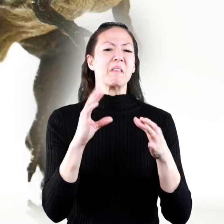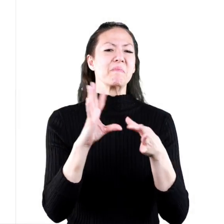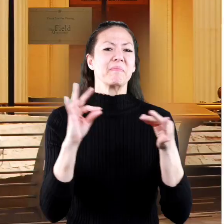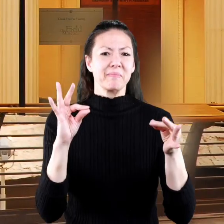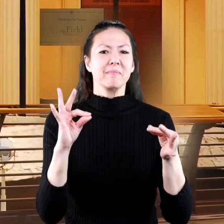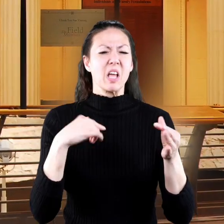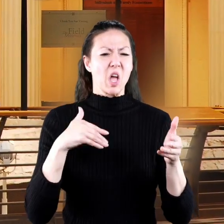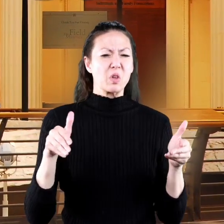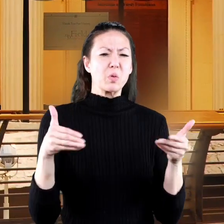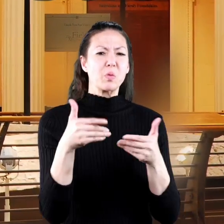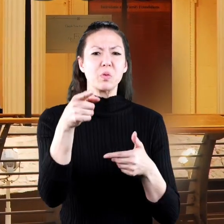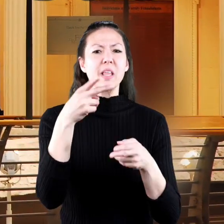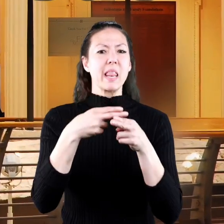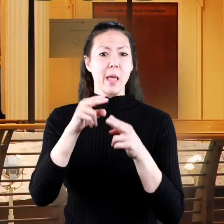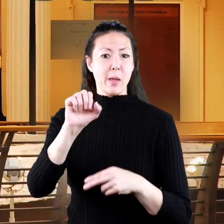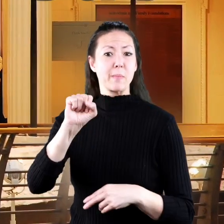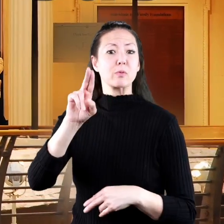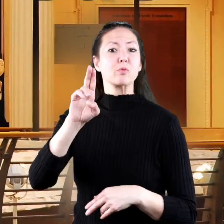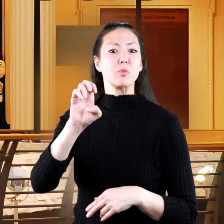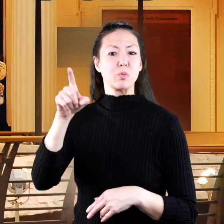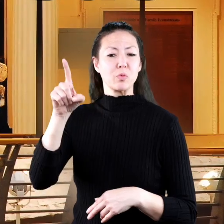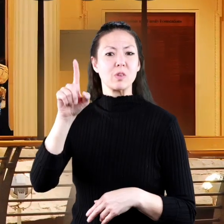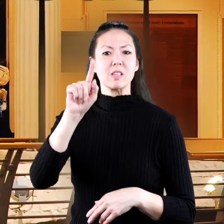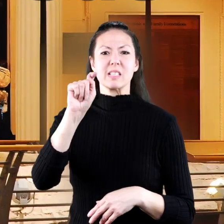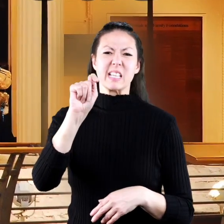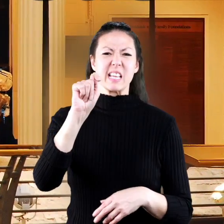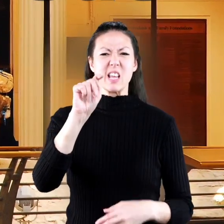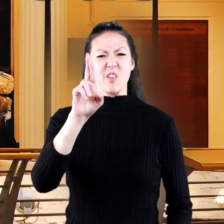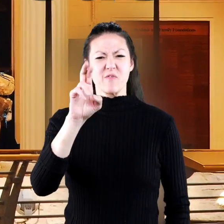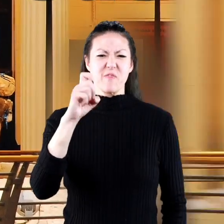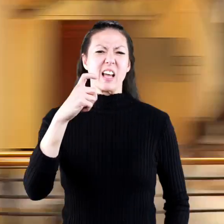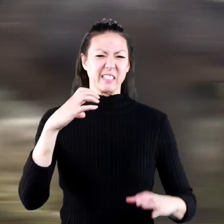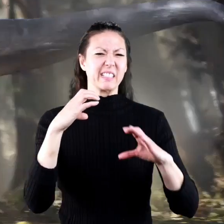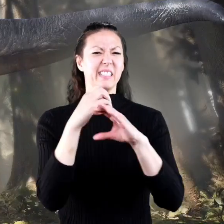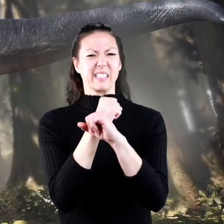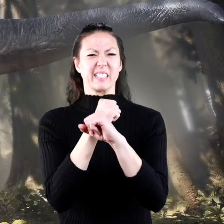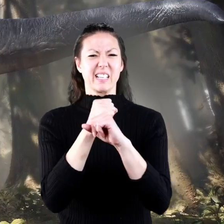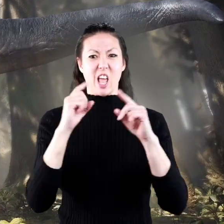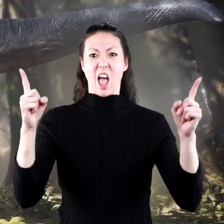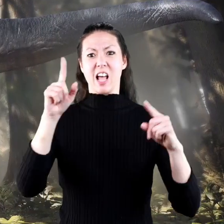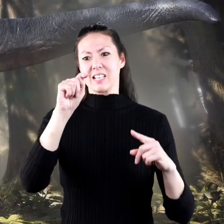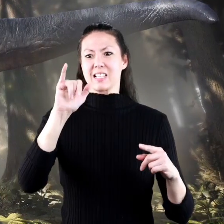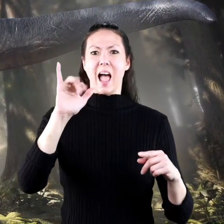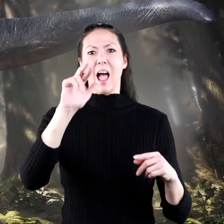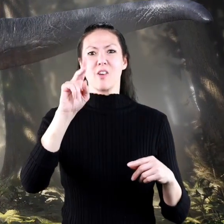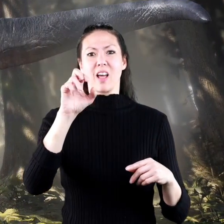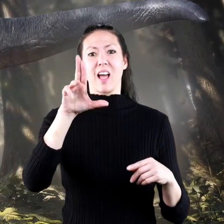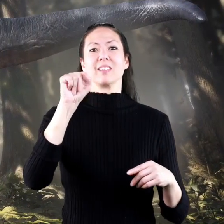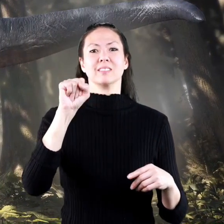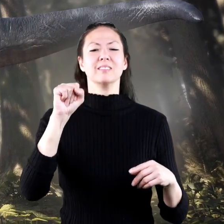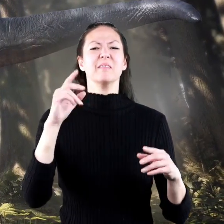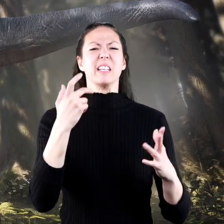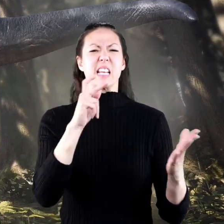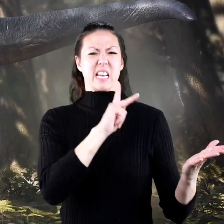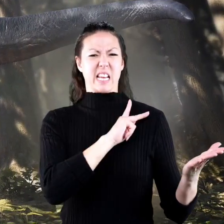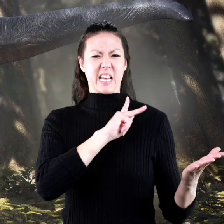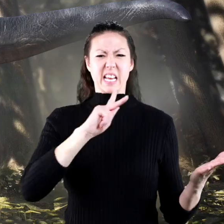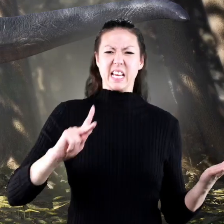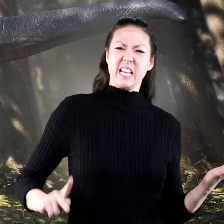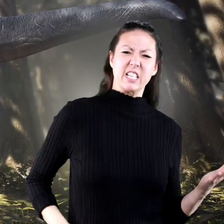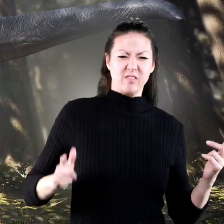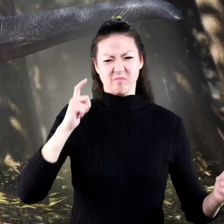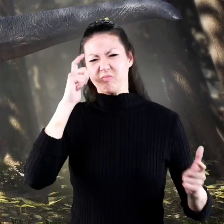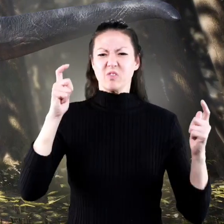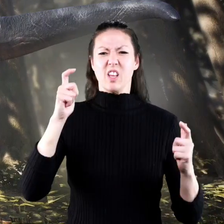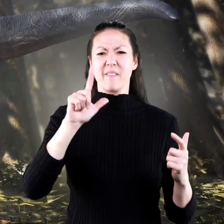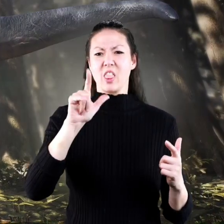together let me introduce you to sue the tyrannosaurus rex or t-rex its name means